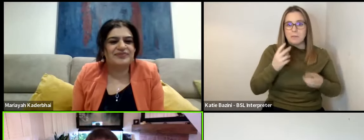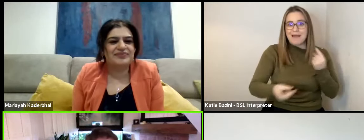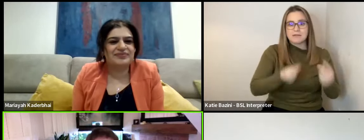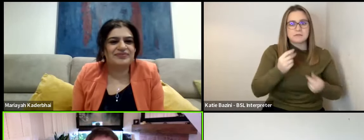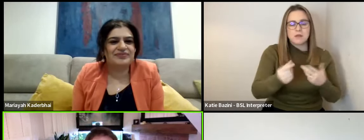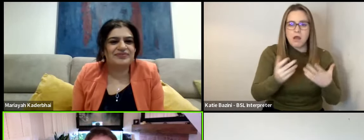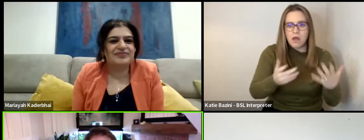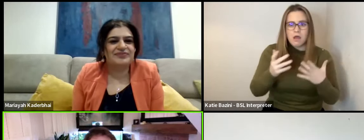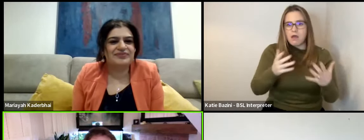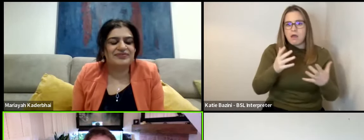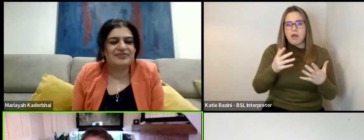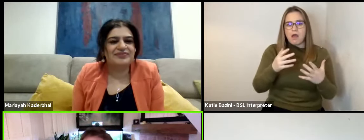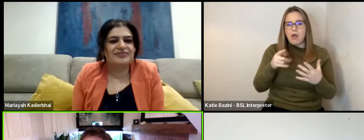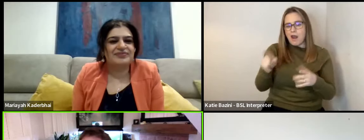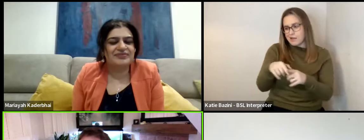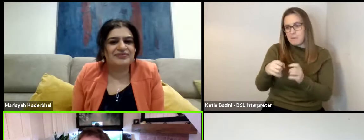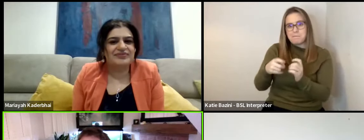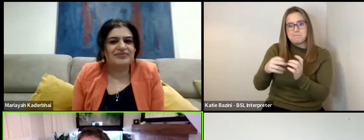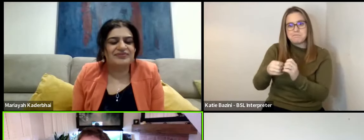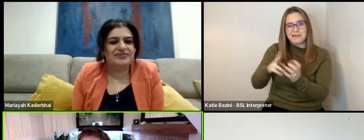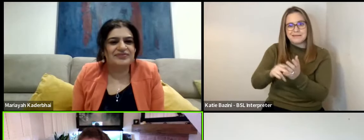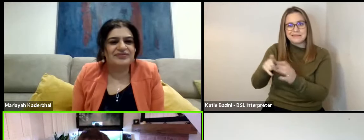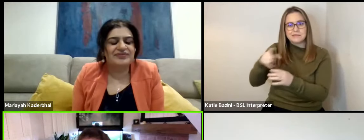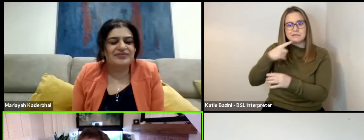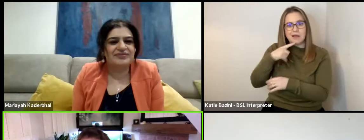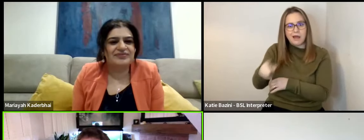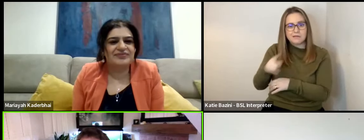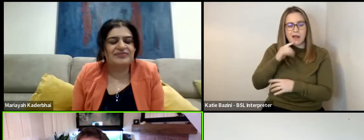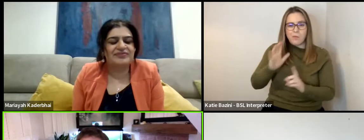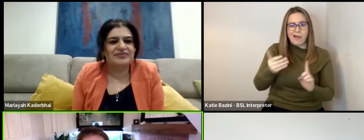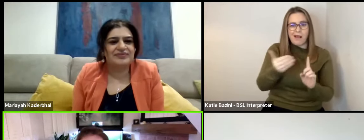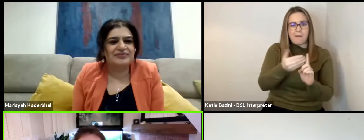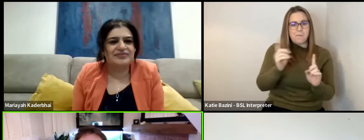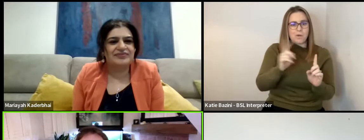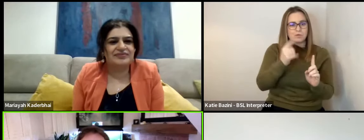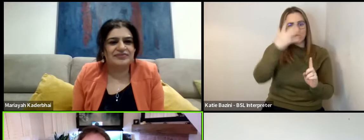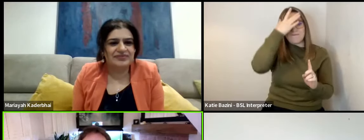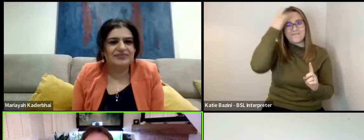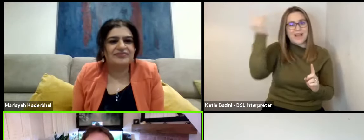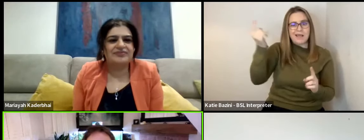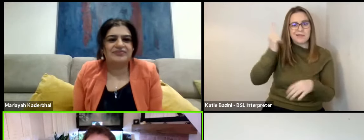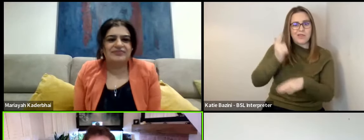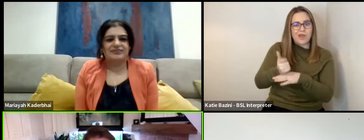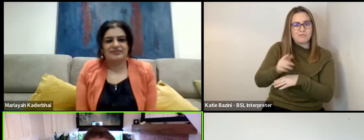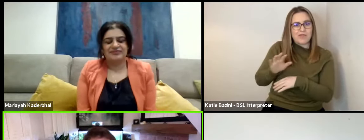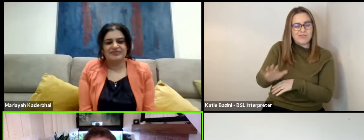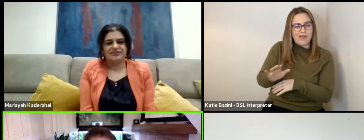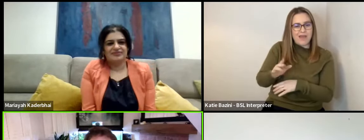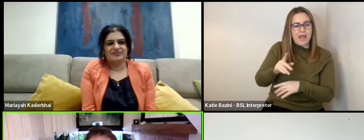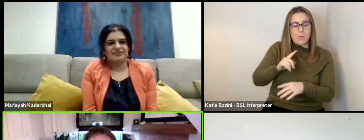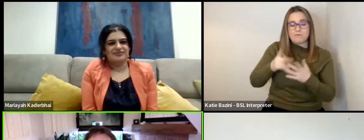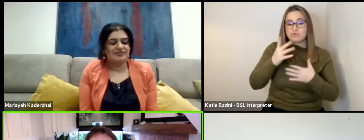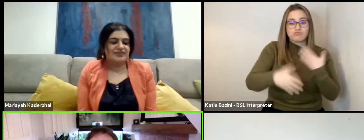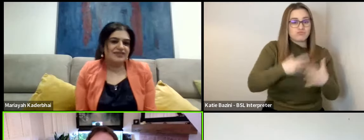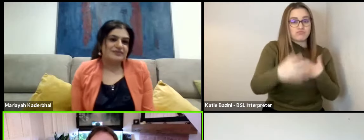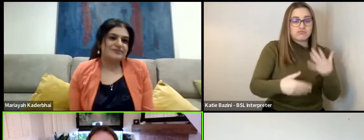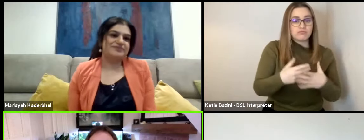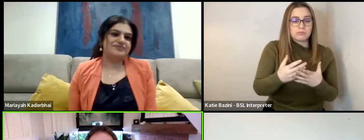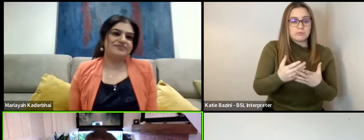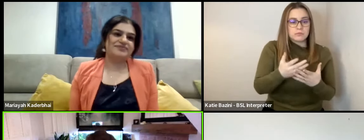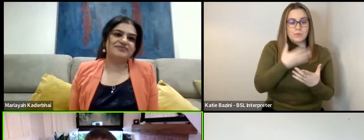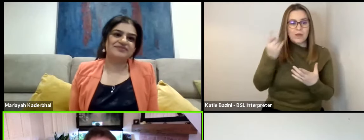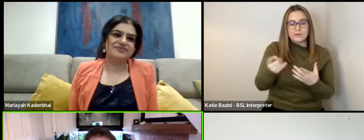like Benedict rightly said, you know, our aim is to forget that the day. Our aim is to forget that the camera even exists. It